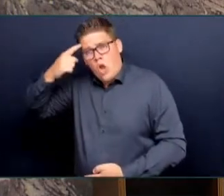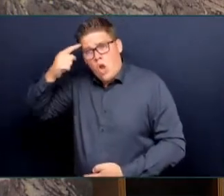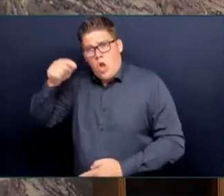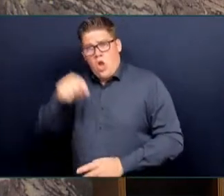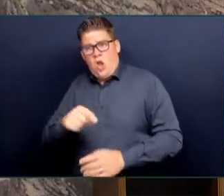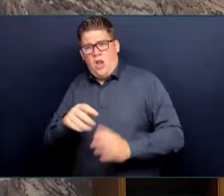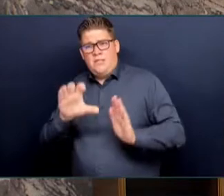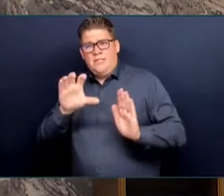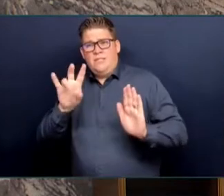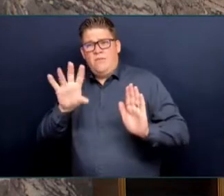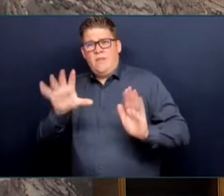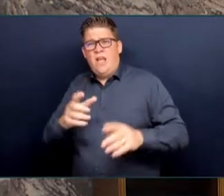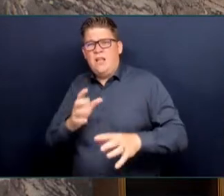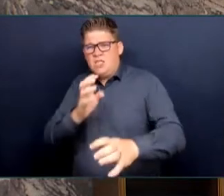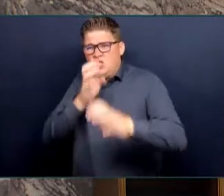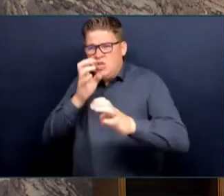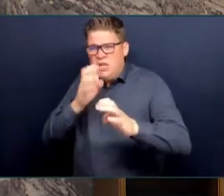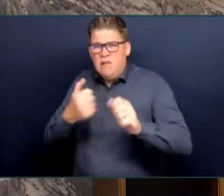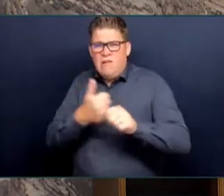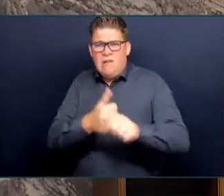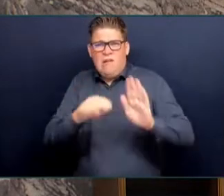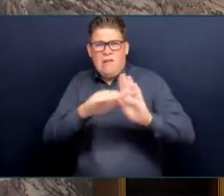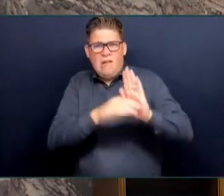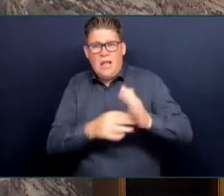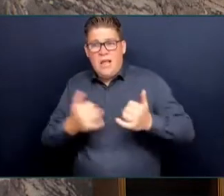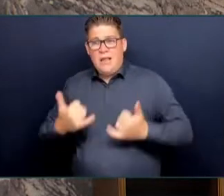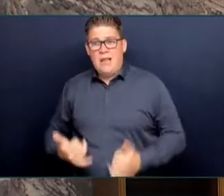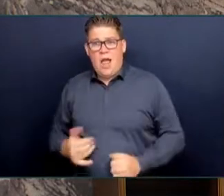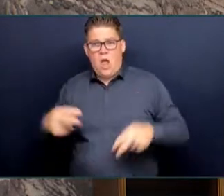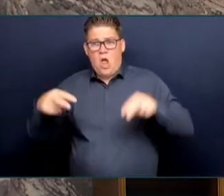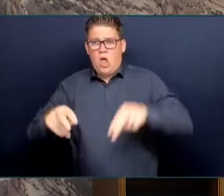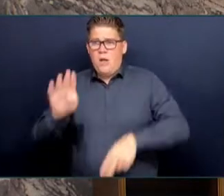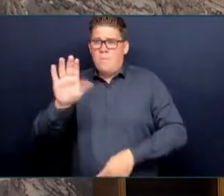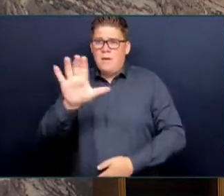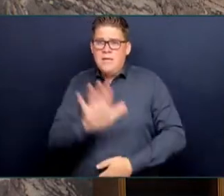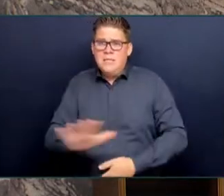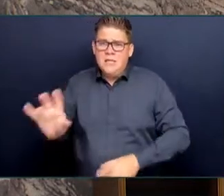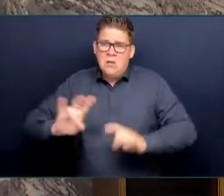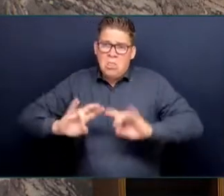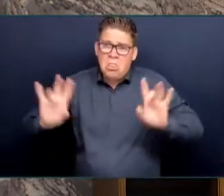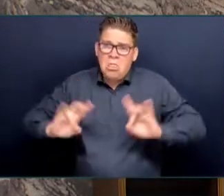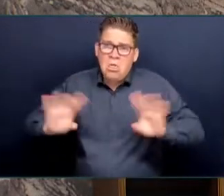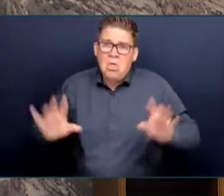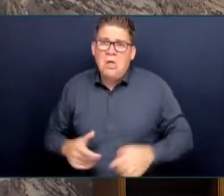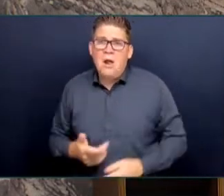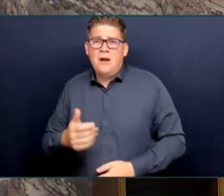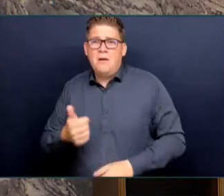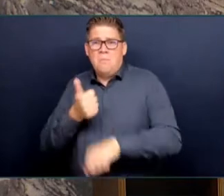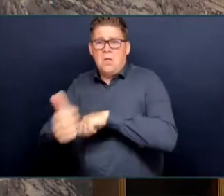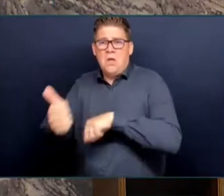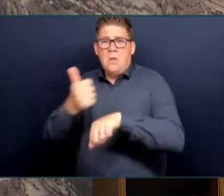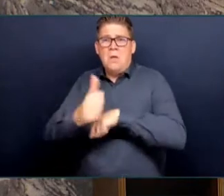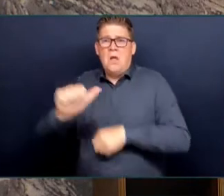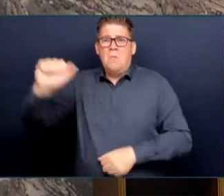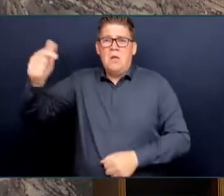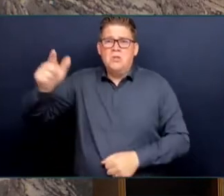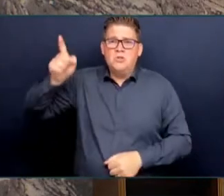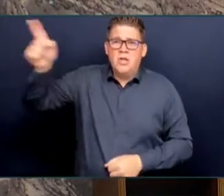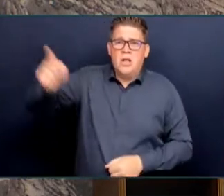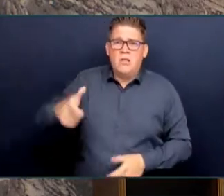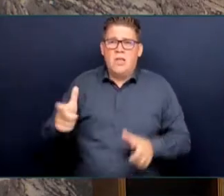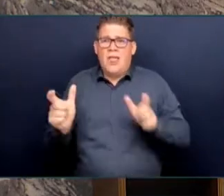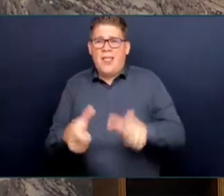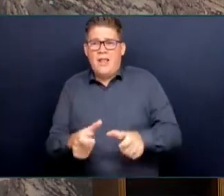Attorney-General's catch-and-release system. Last week, Sergeant Steve Addison of the Vancouver Police said, and I quote,